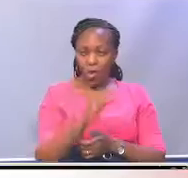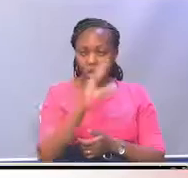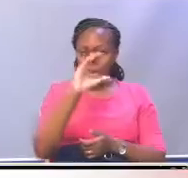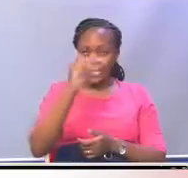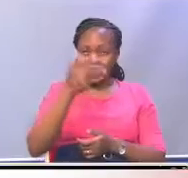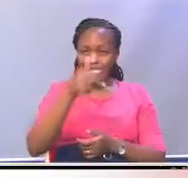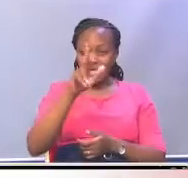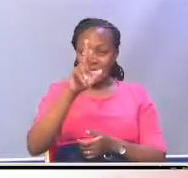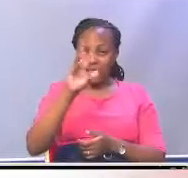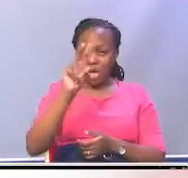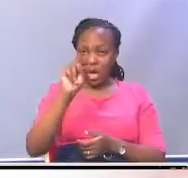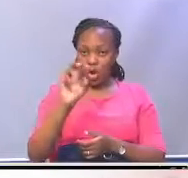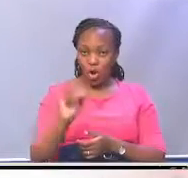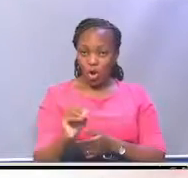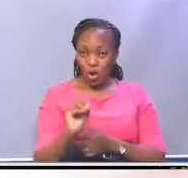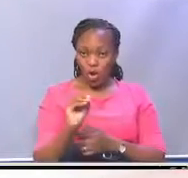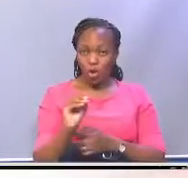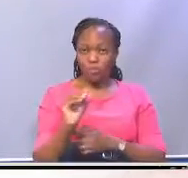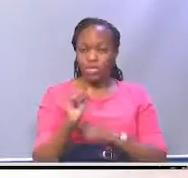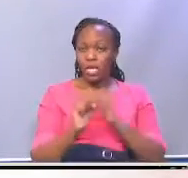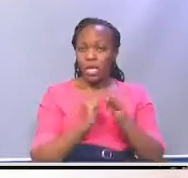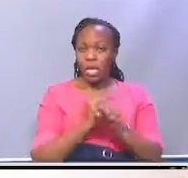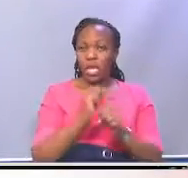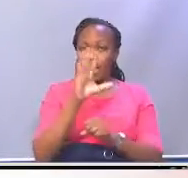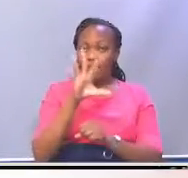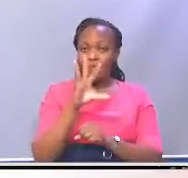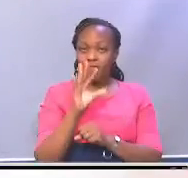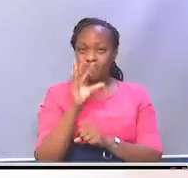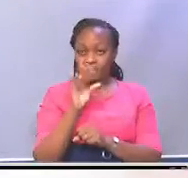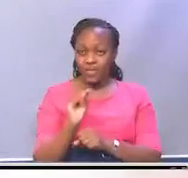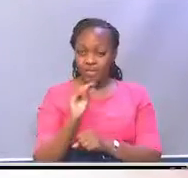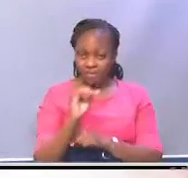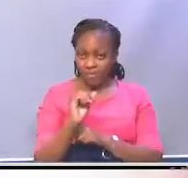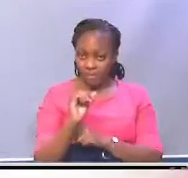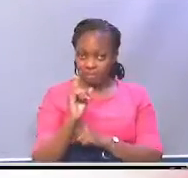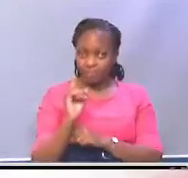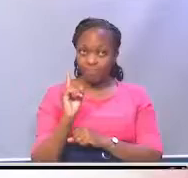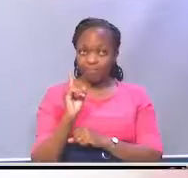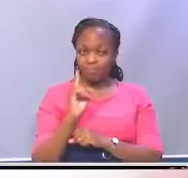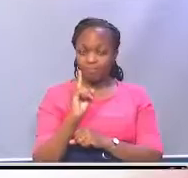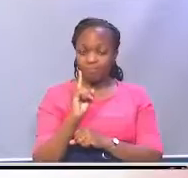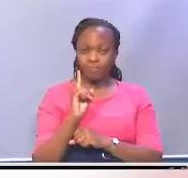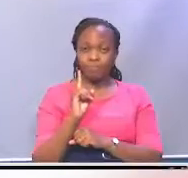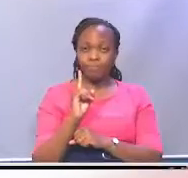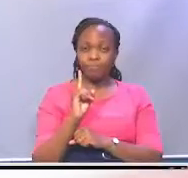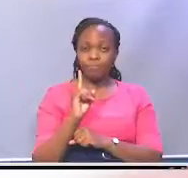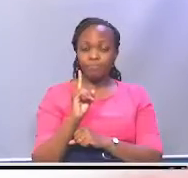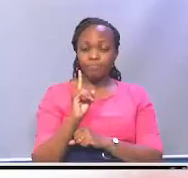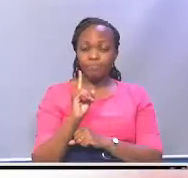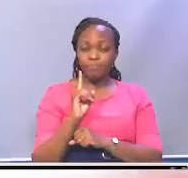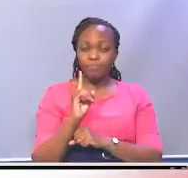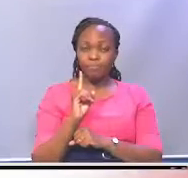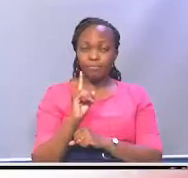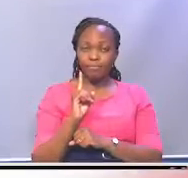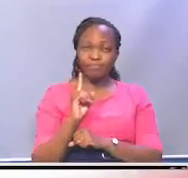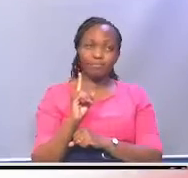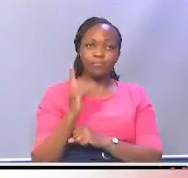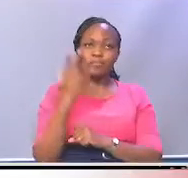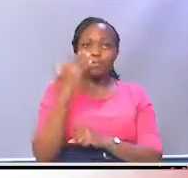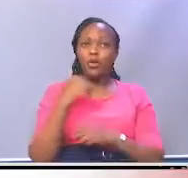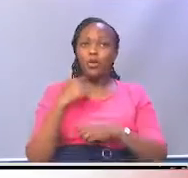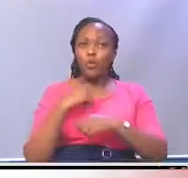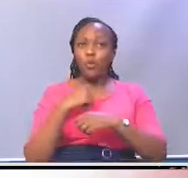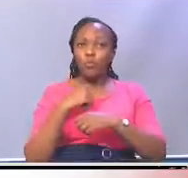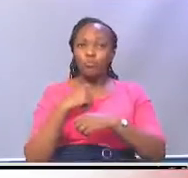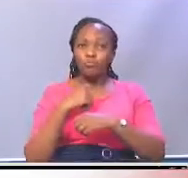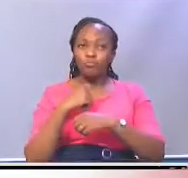A three-old man who allegedly defiled a standard three girl in Baringo causing her death has been sentenced to life imprisonment.